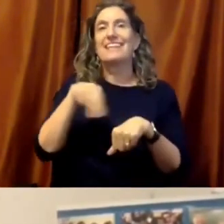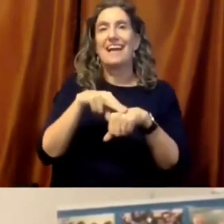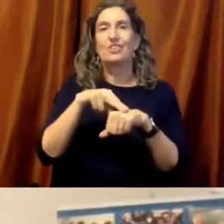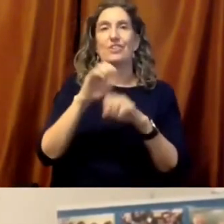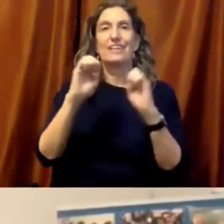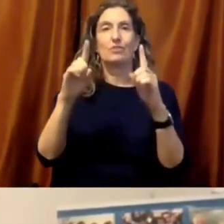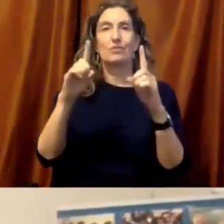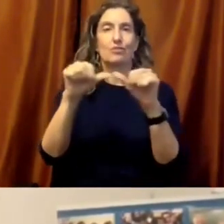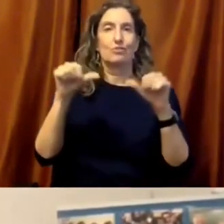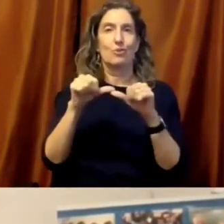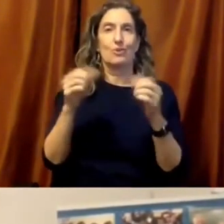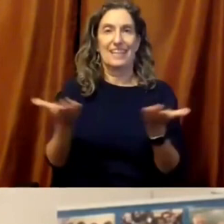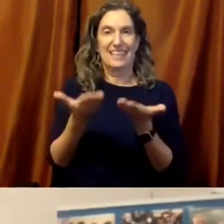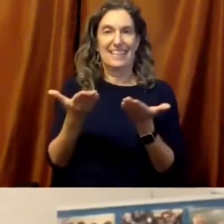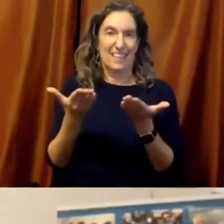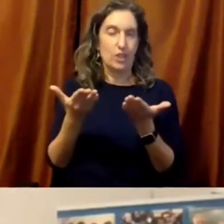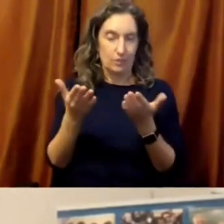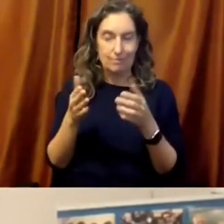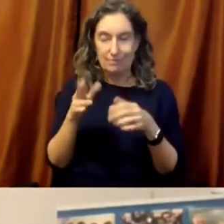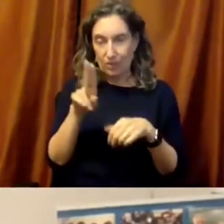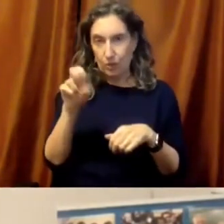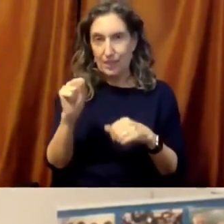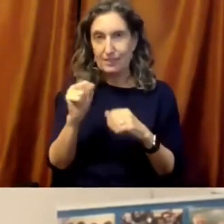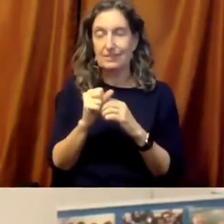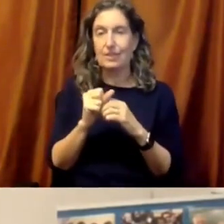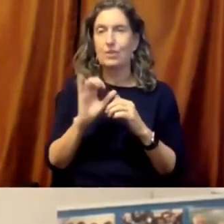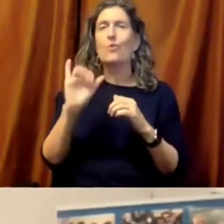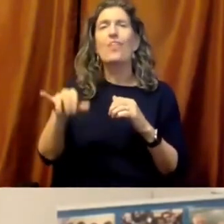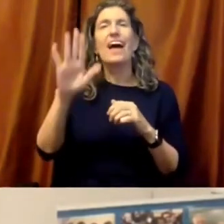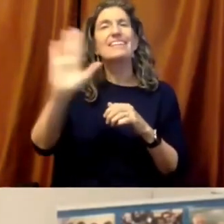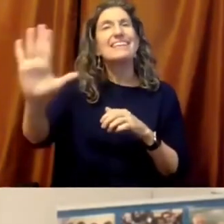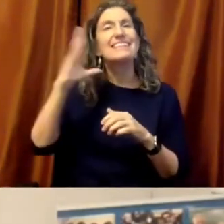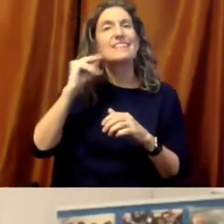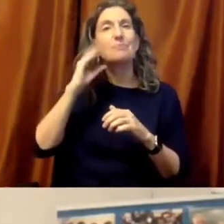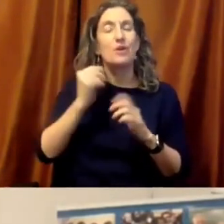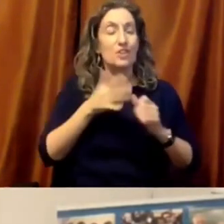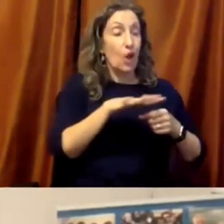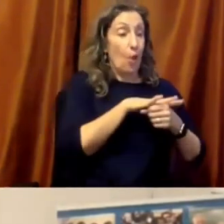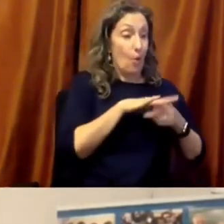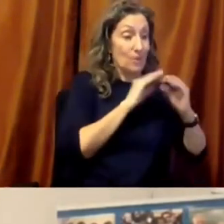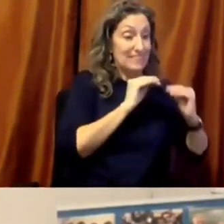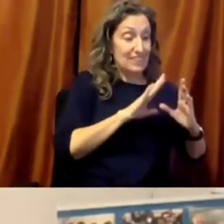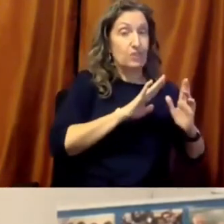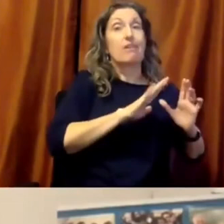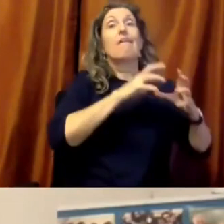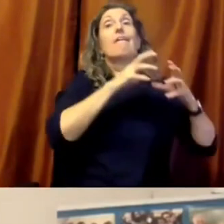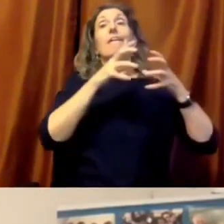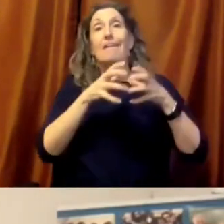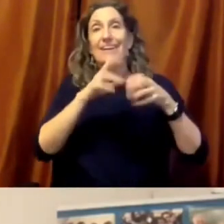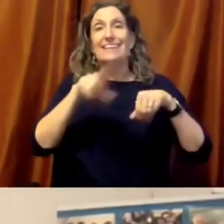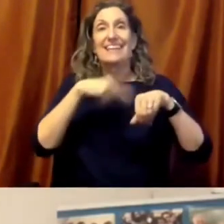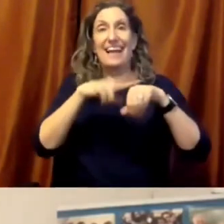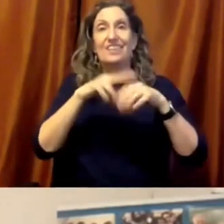moving from the local in the school to the hemisphere in the nation, and now